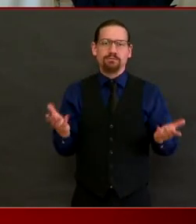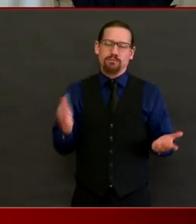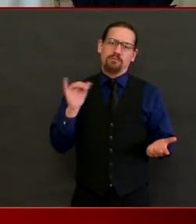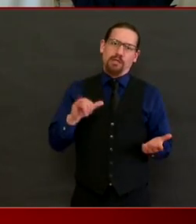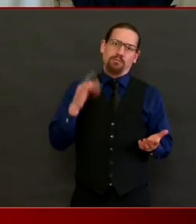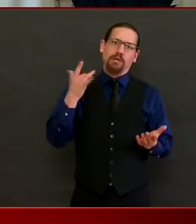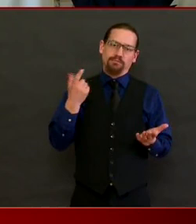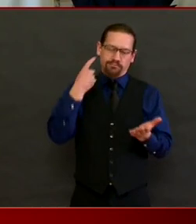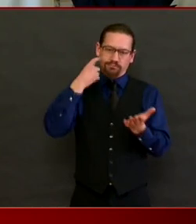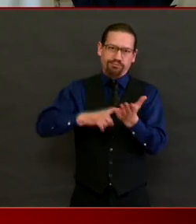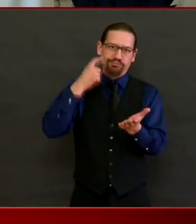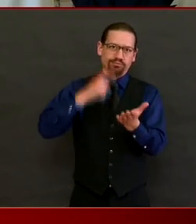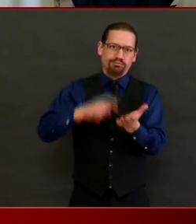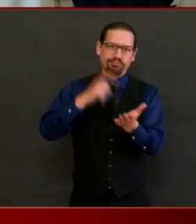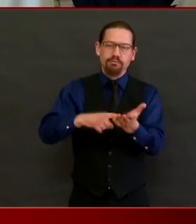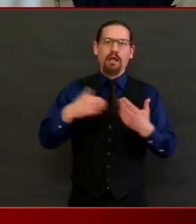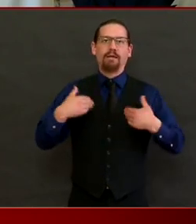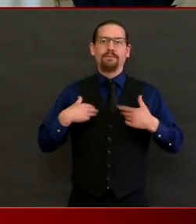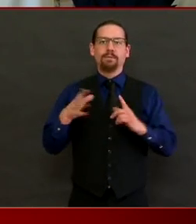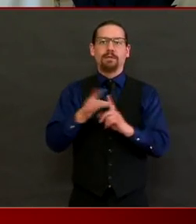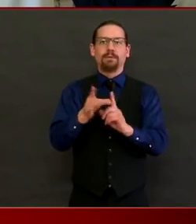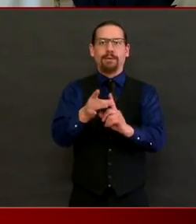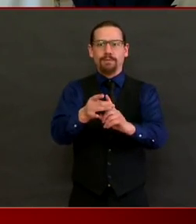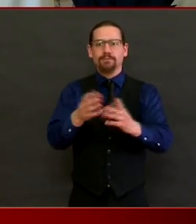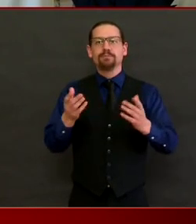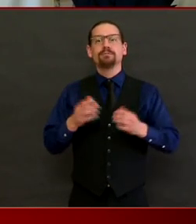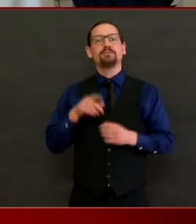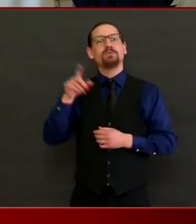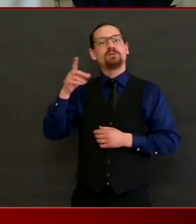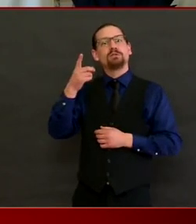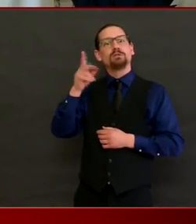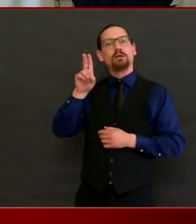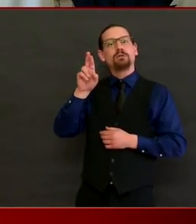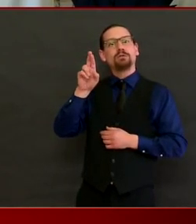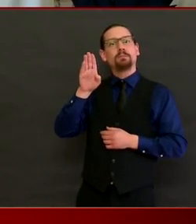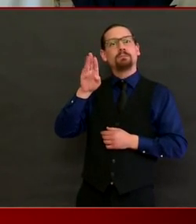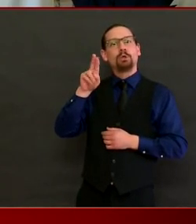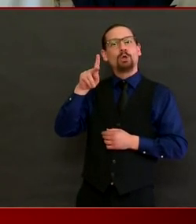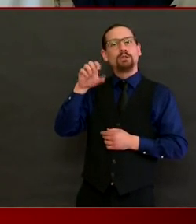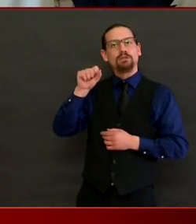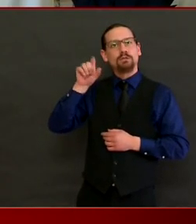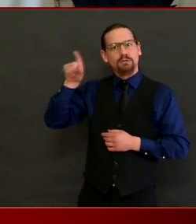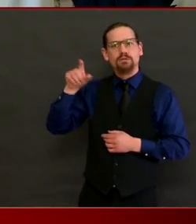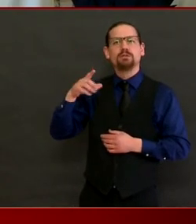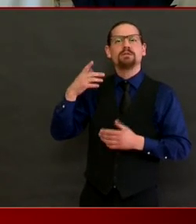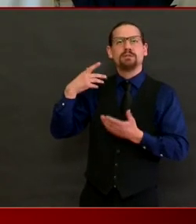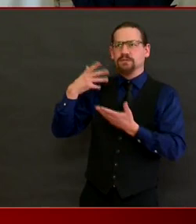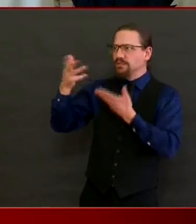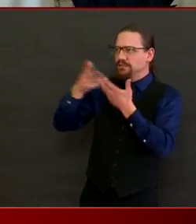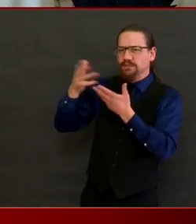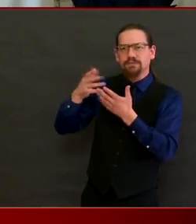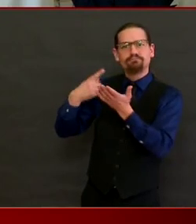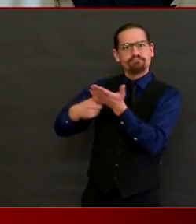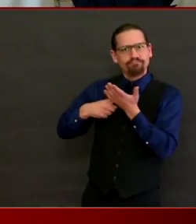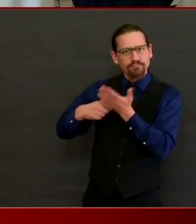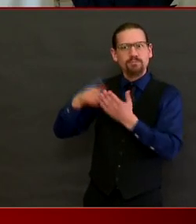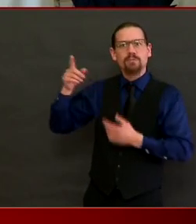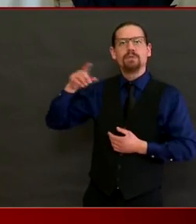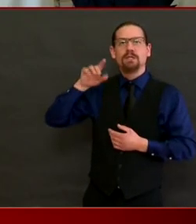to her attention recently. We were struggling to get a hold of some of the test kits and reagents that we needed.